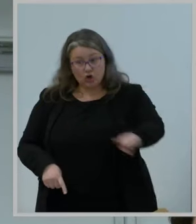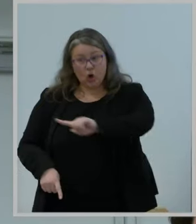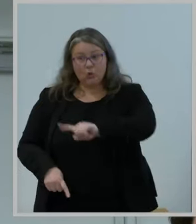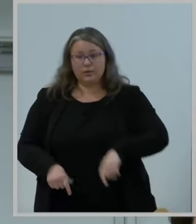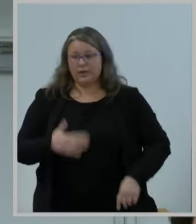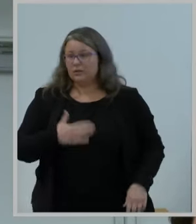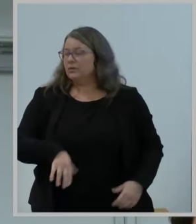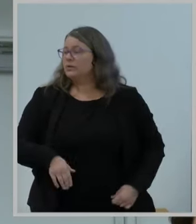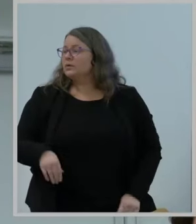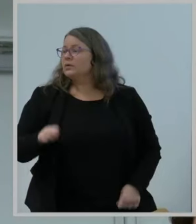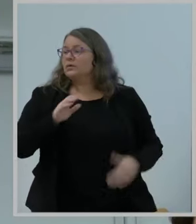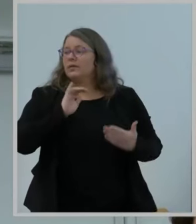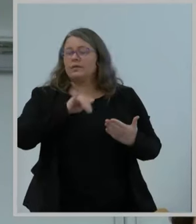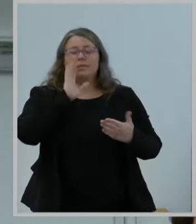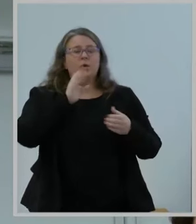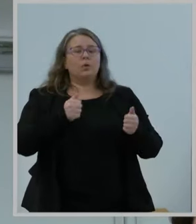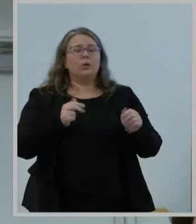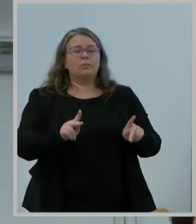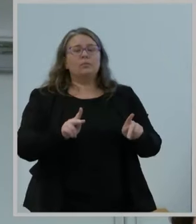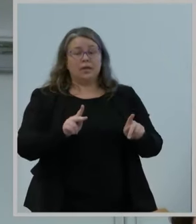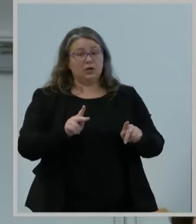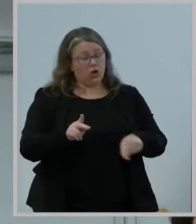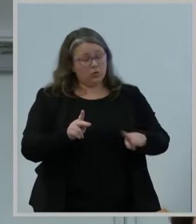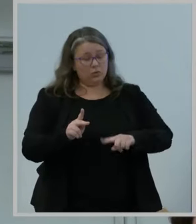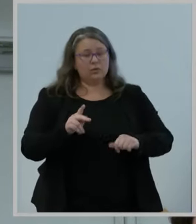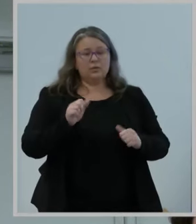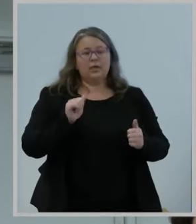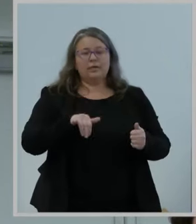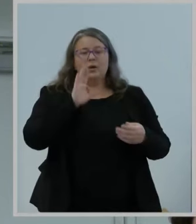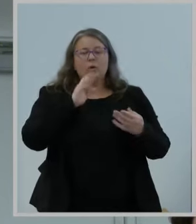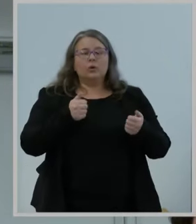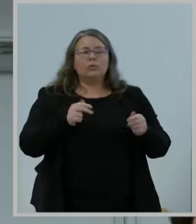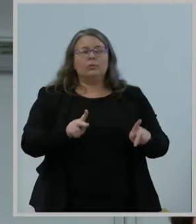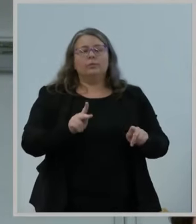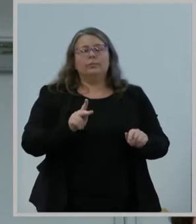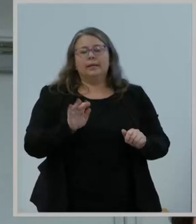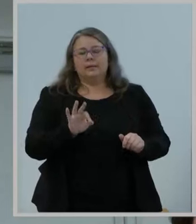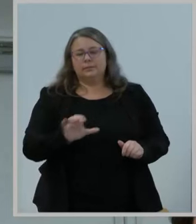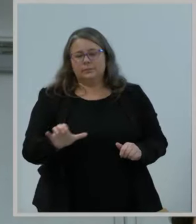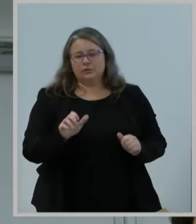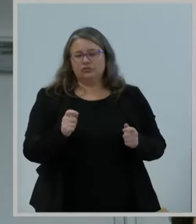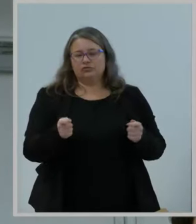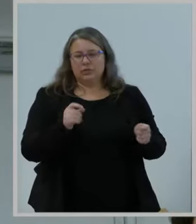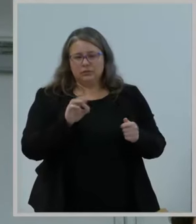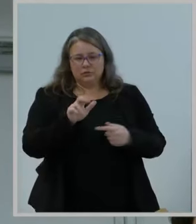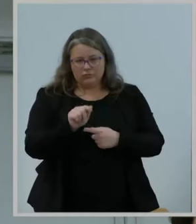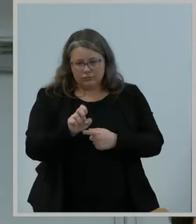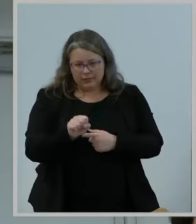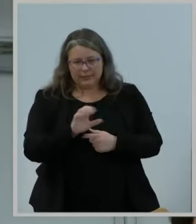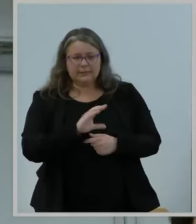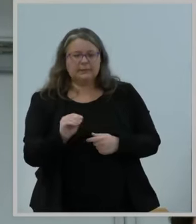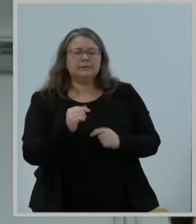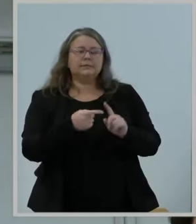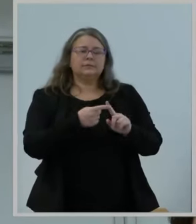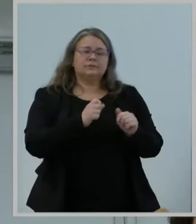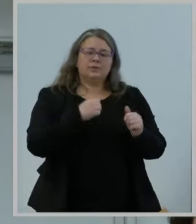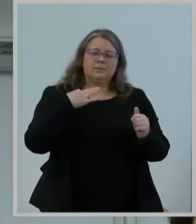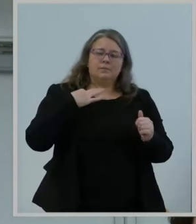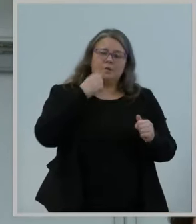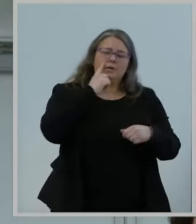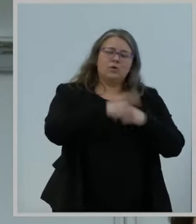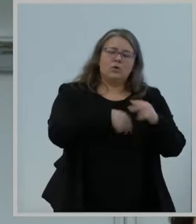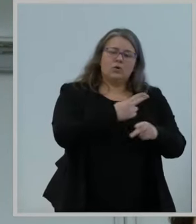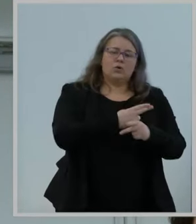of Title II that would permit the Commission's regulation of rates and from requiring universal service contributions from broadband providers.